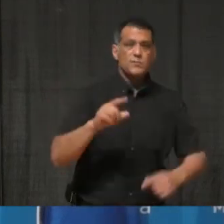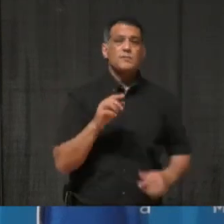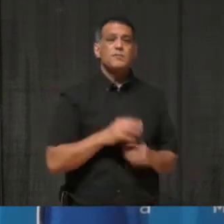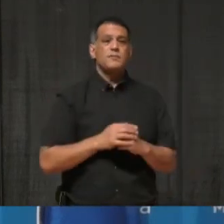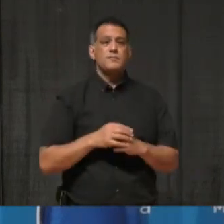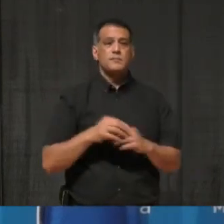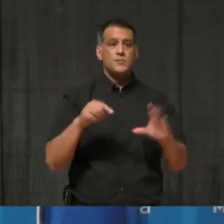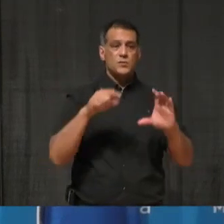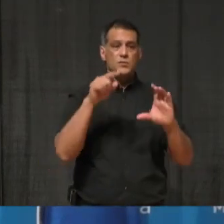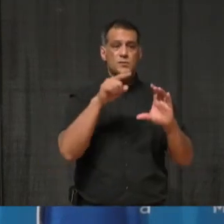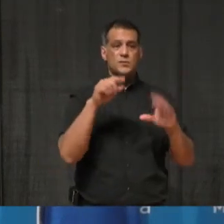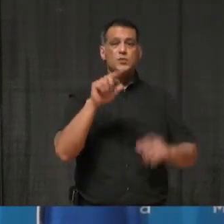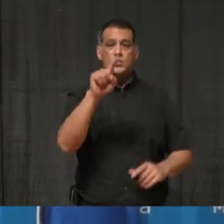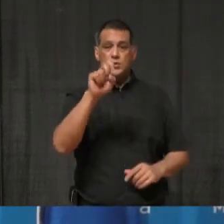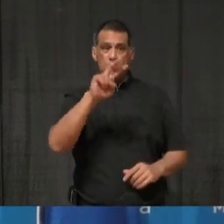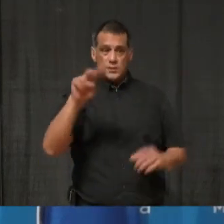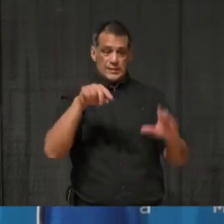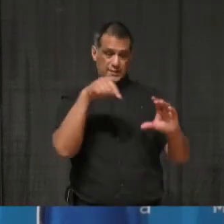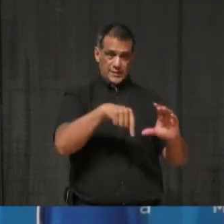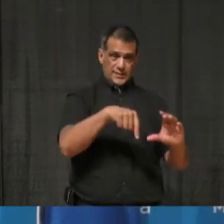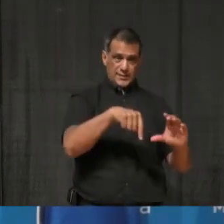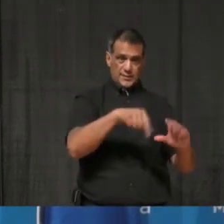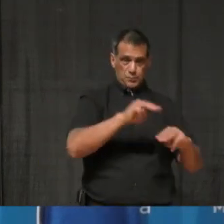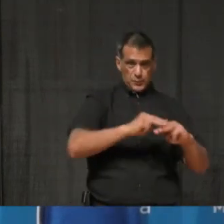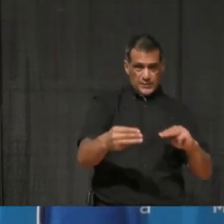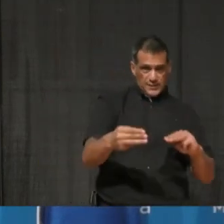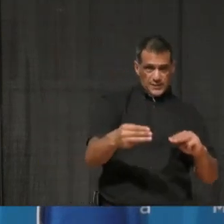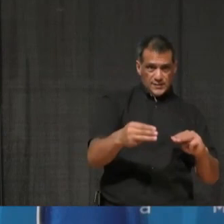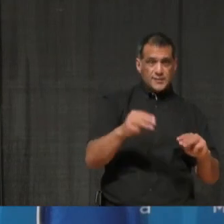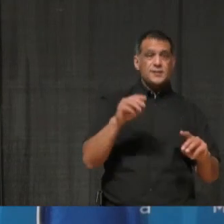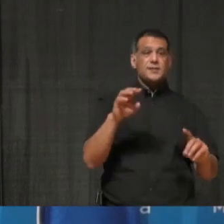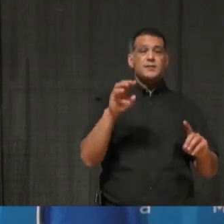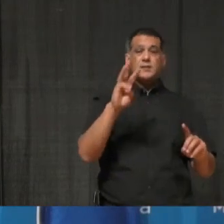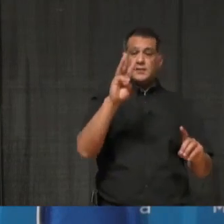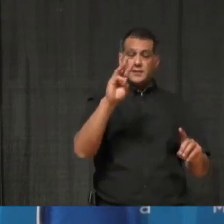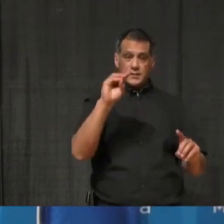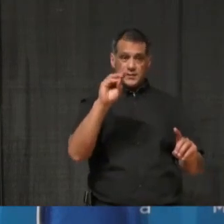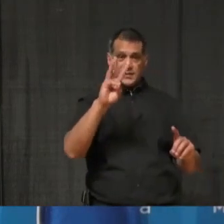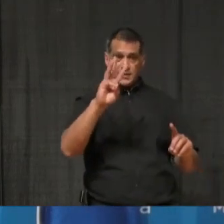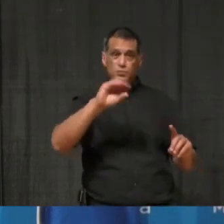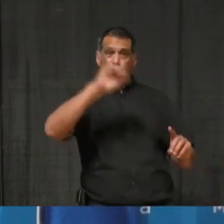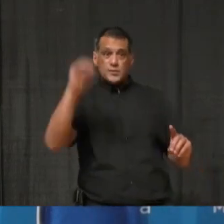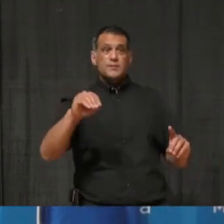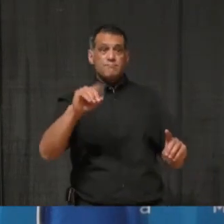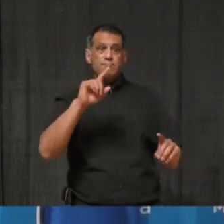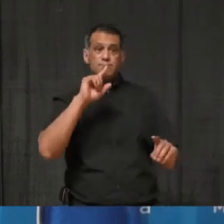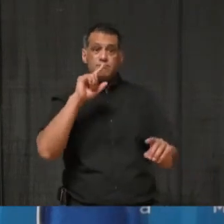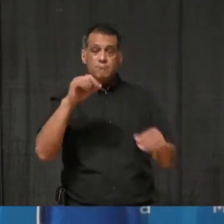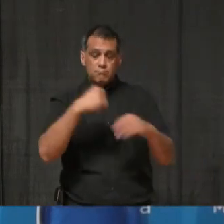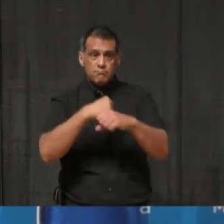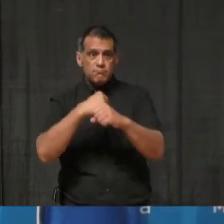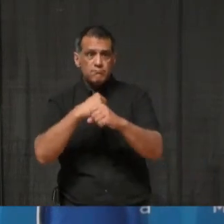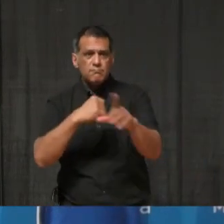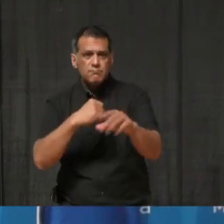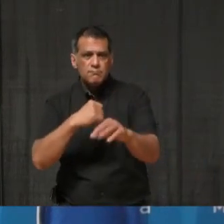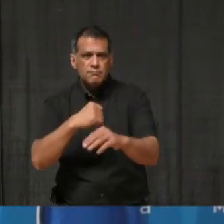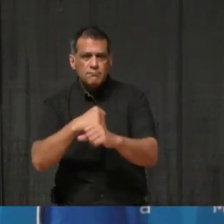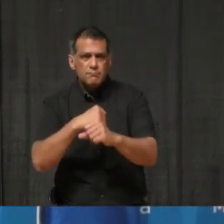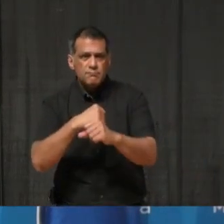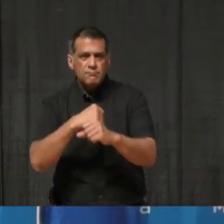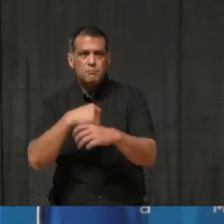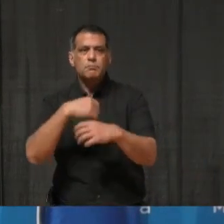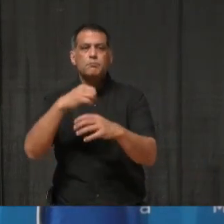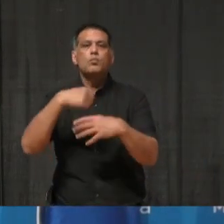in Mississauga alone. Sixty percent of these outbreaks happened in manufacturing, warehouse and food